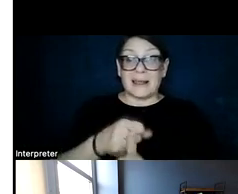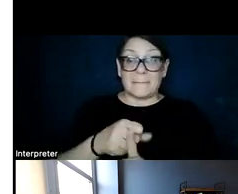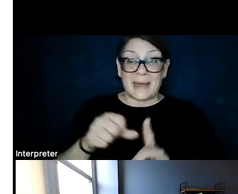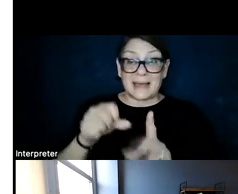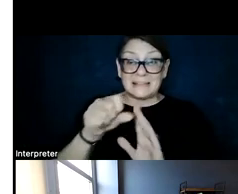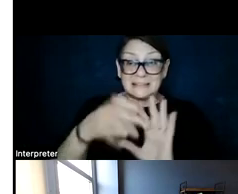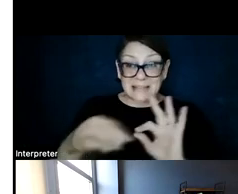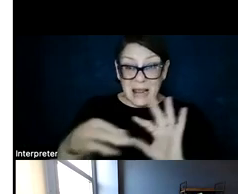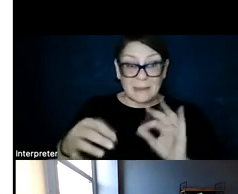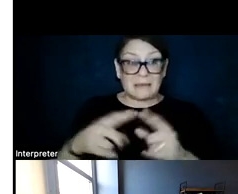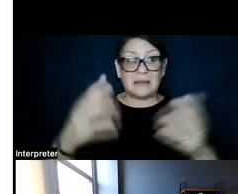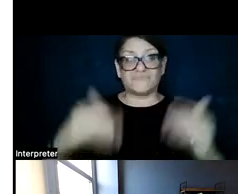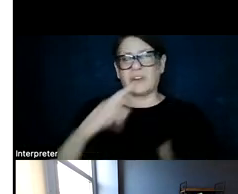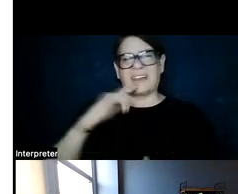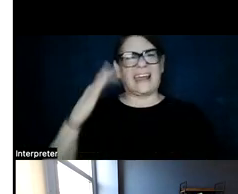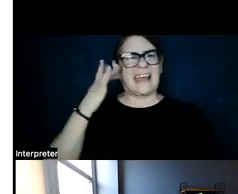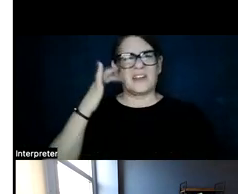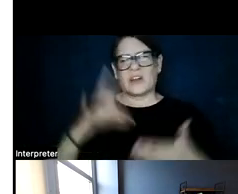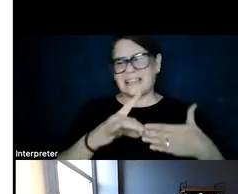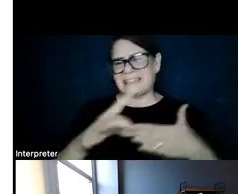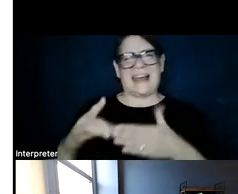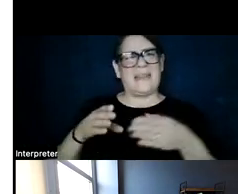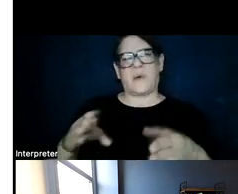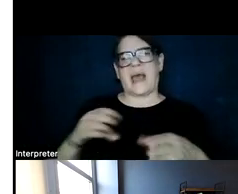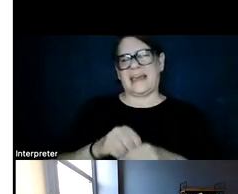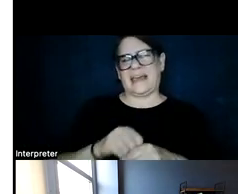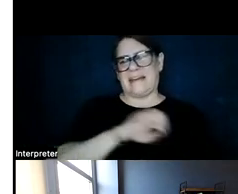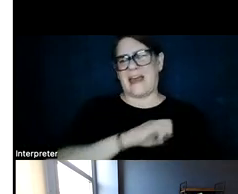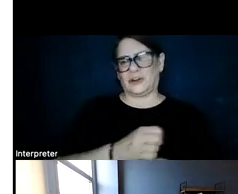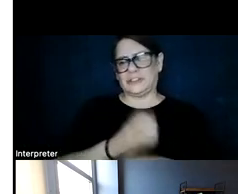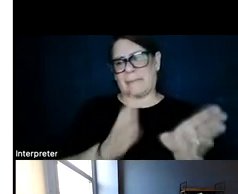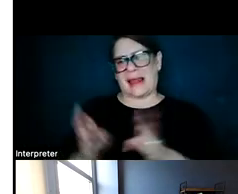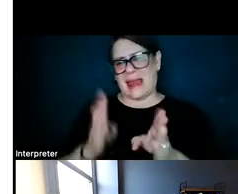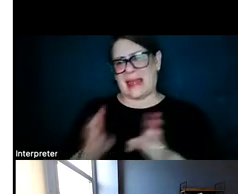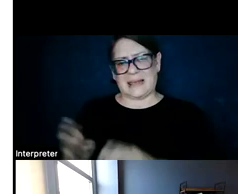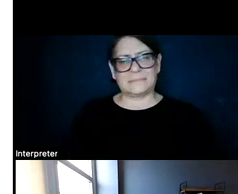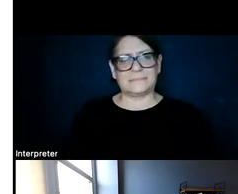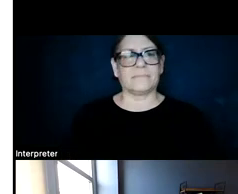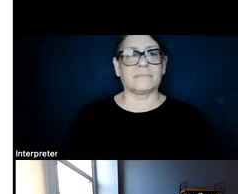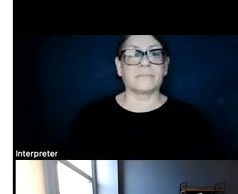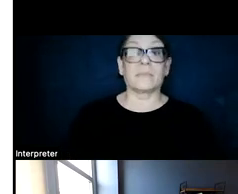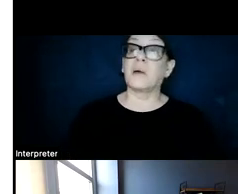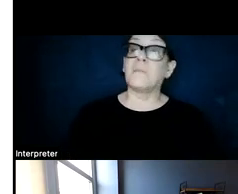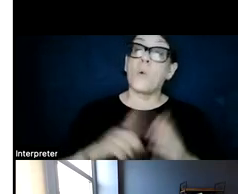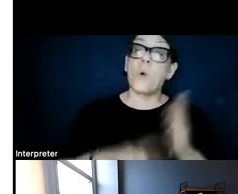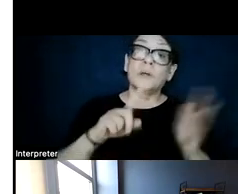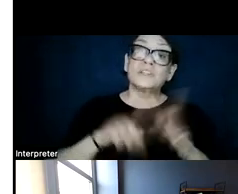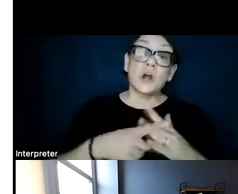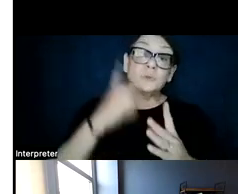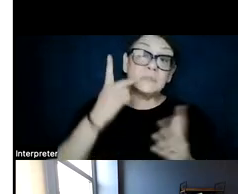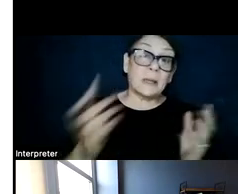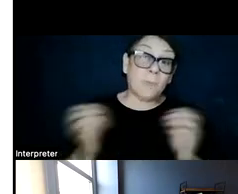California has kind of led the way in doing this renewable energy conservation planning process. What we're starting to see more of